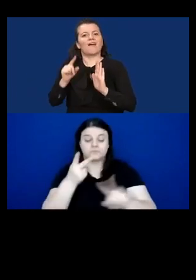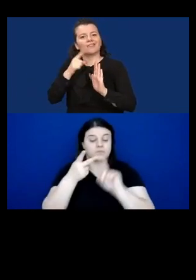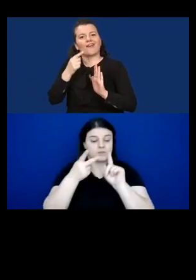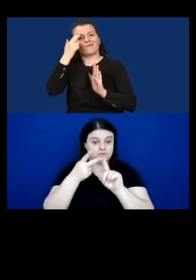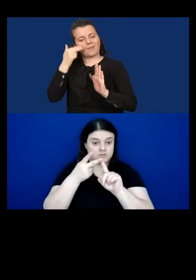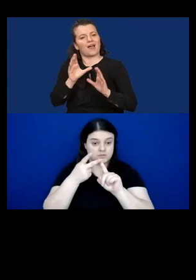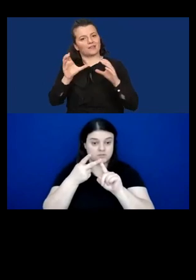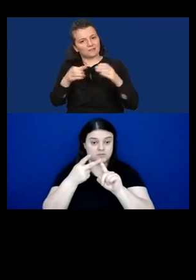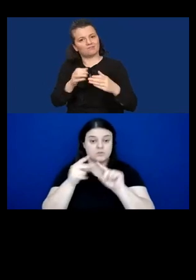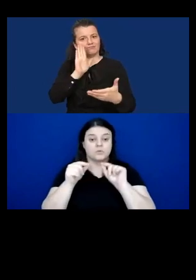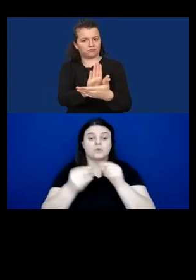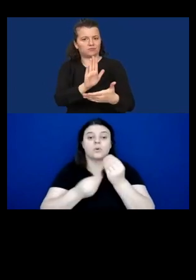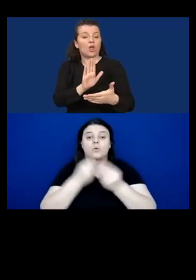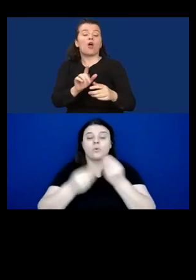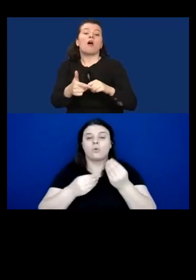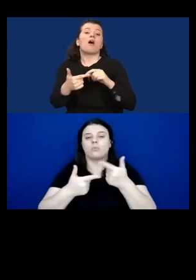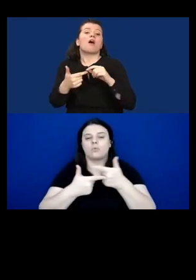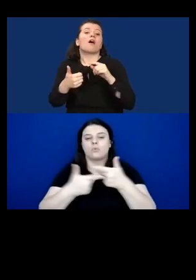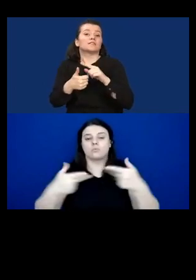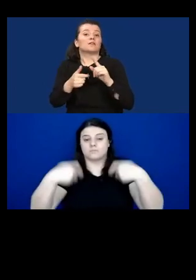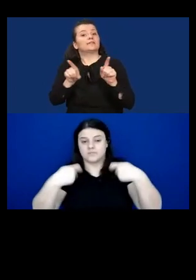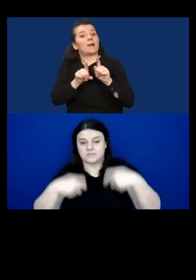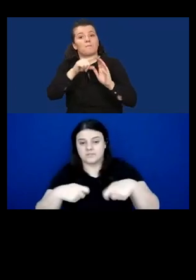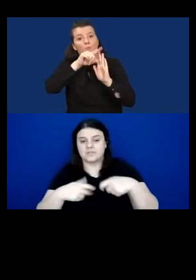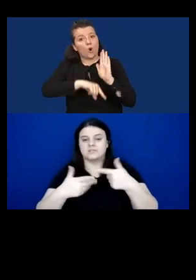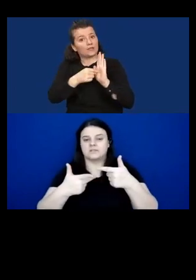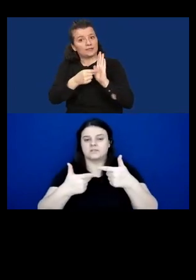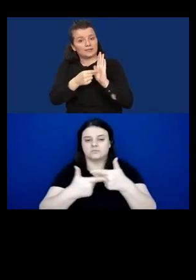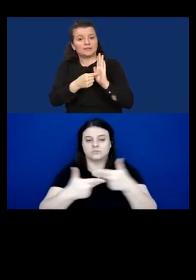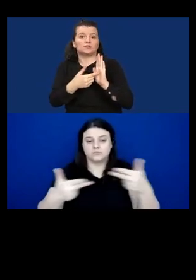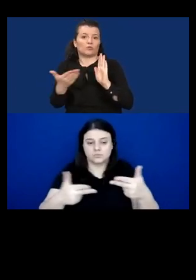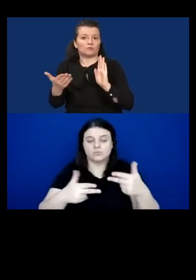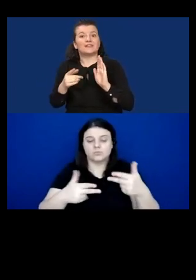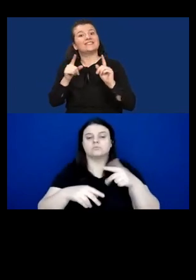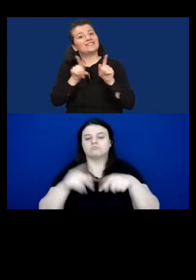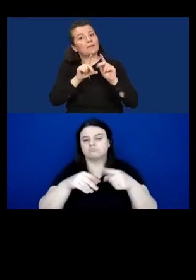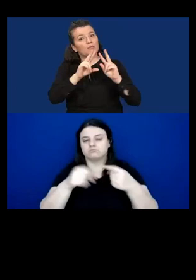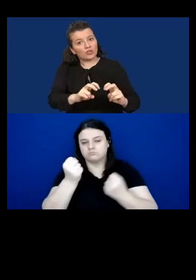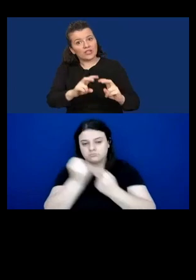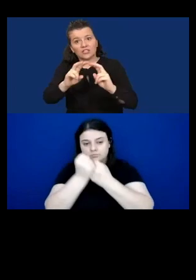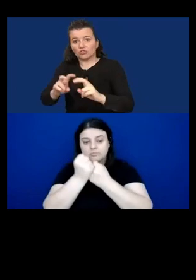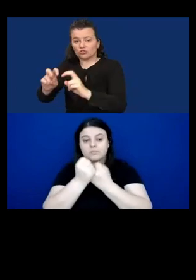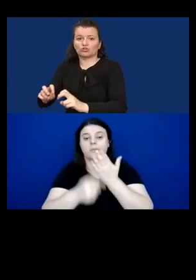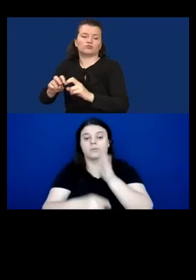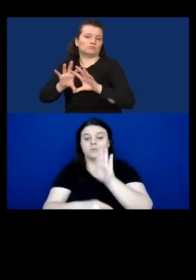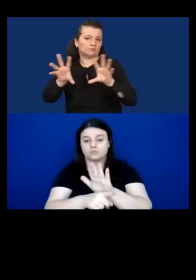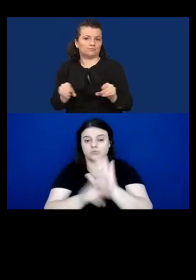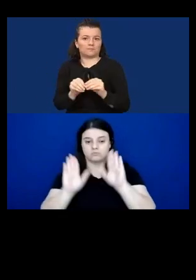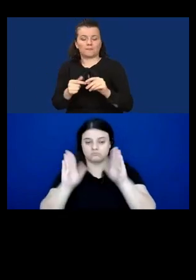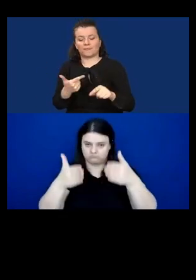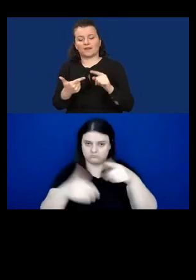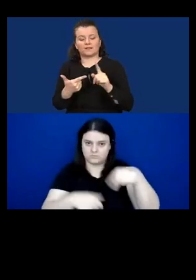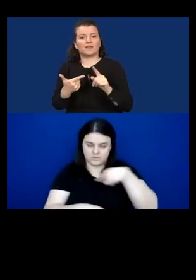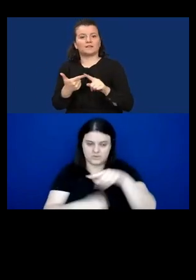levels of supply and demand for new technologies addressing the needs of users with disabilities. And